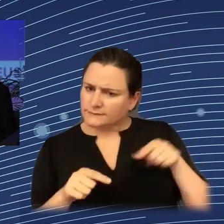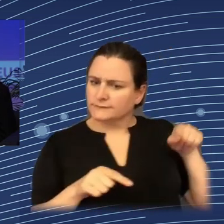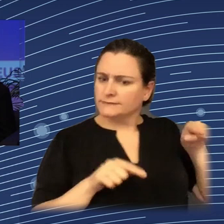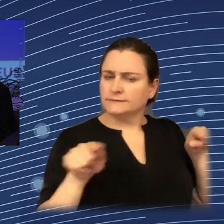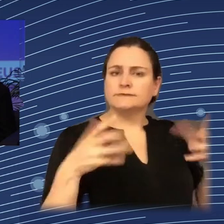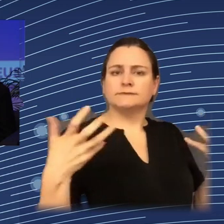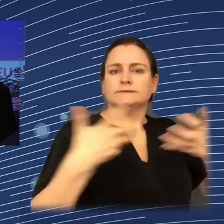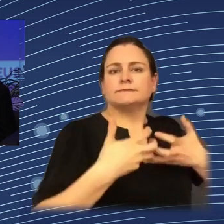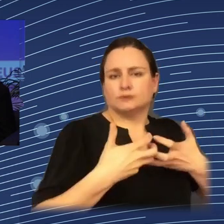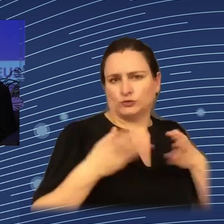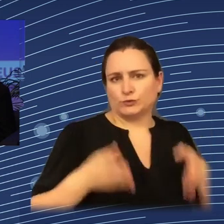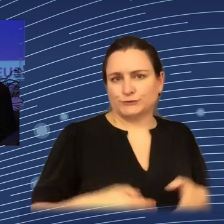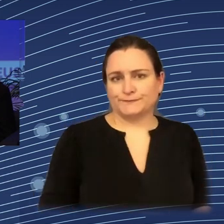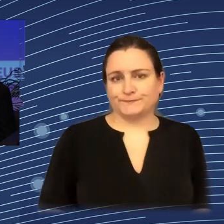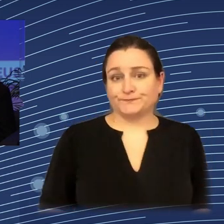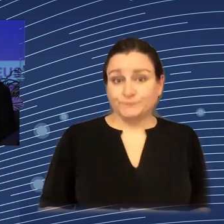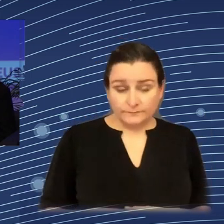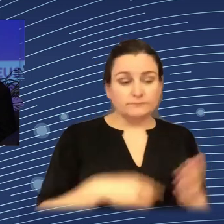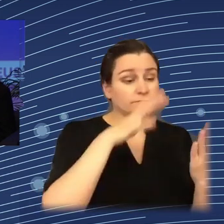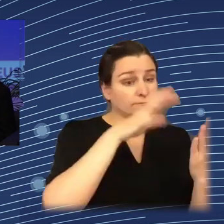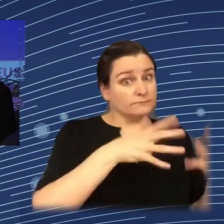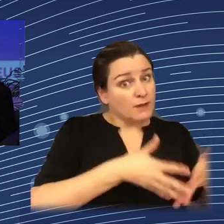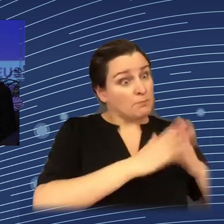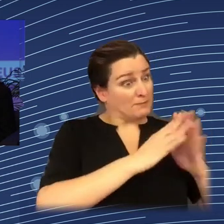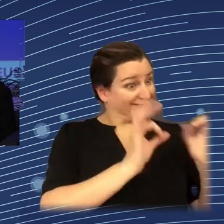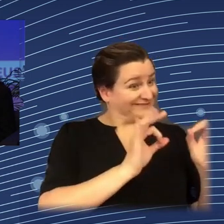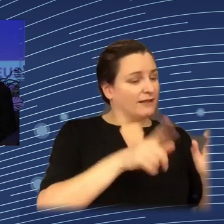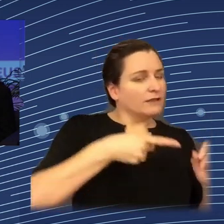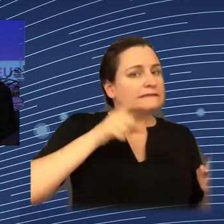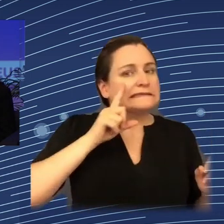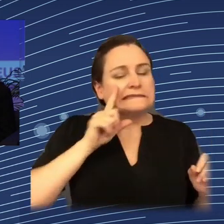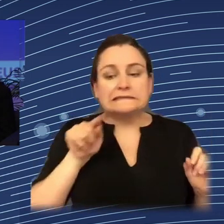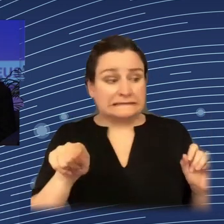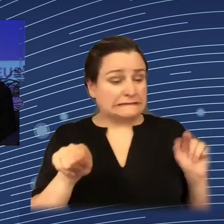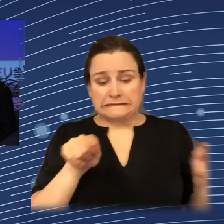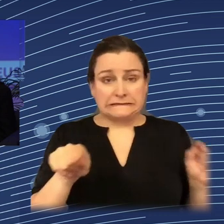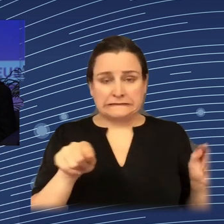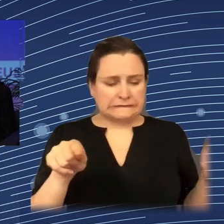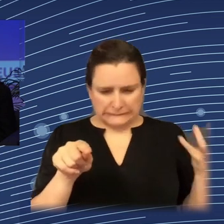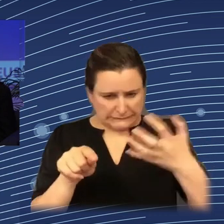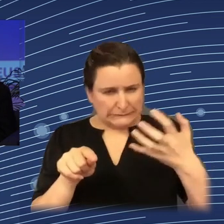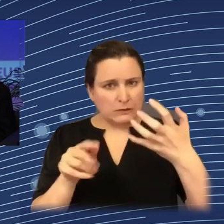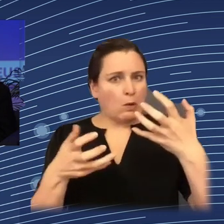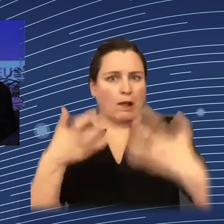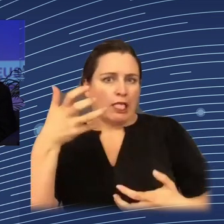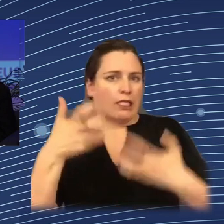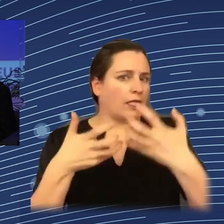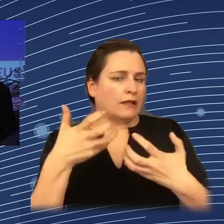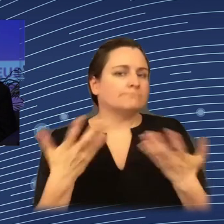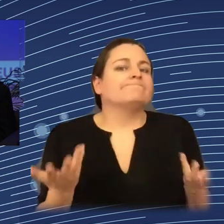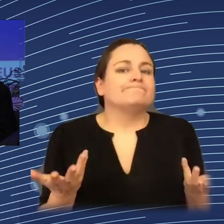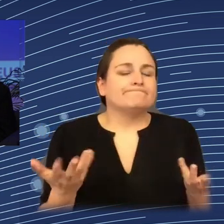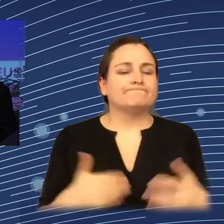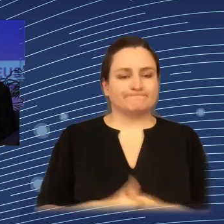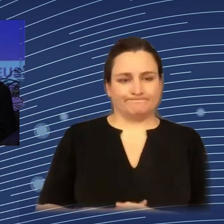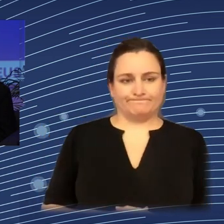that you now see on the slide is just an example of one of the many representations of design as a structured process to